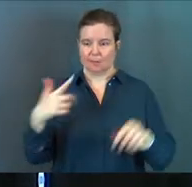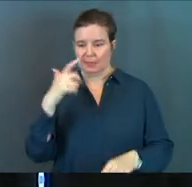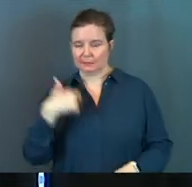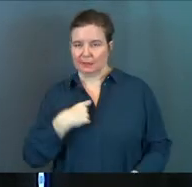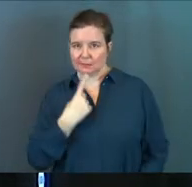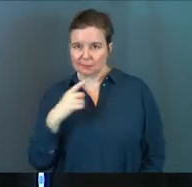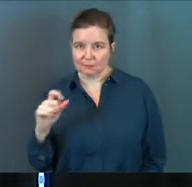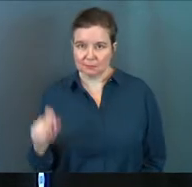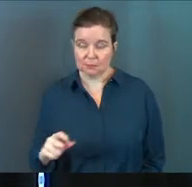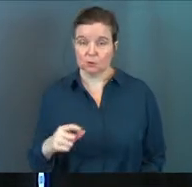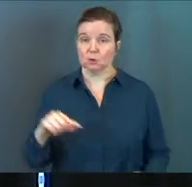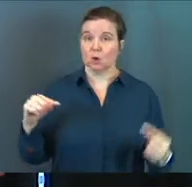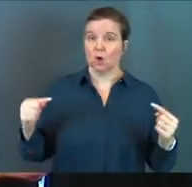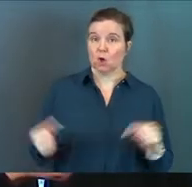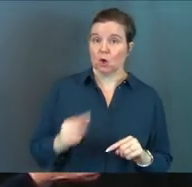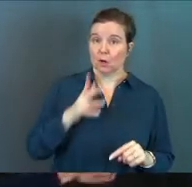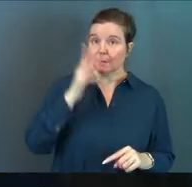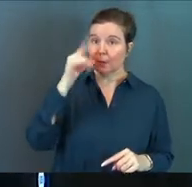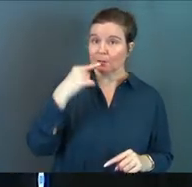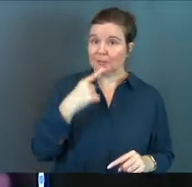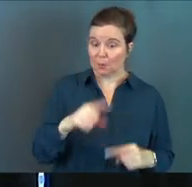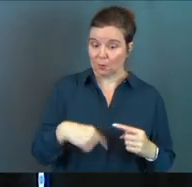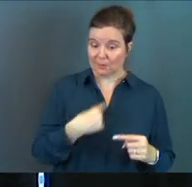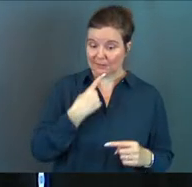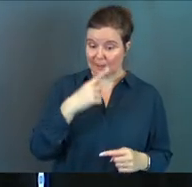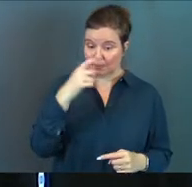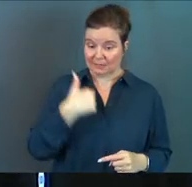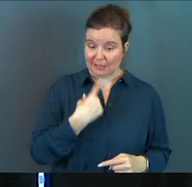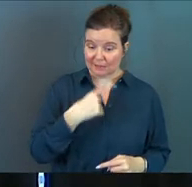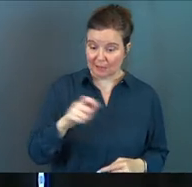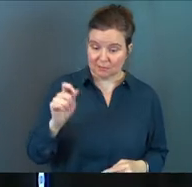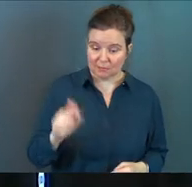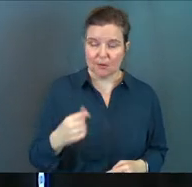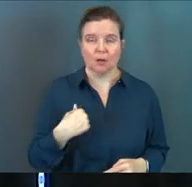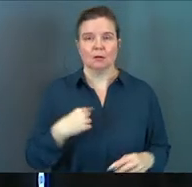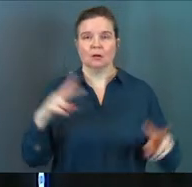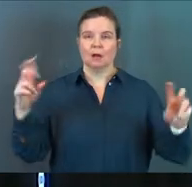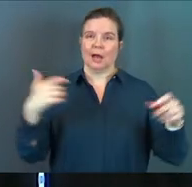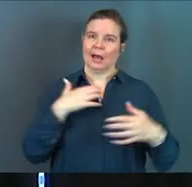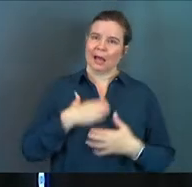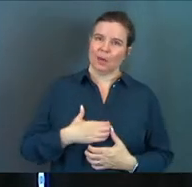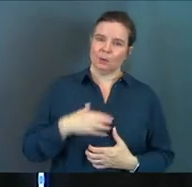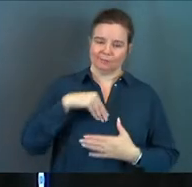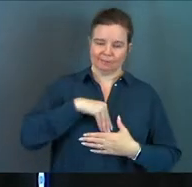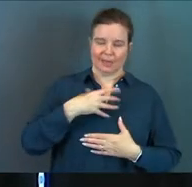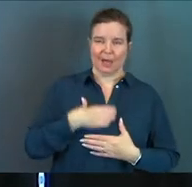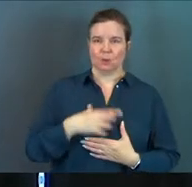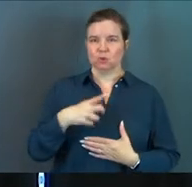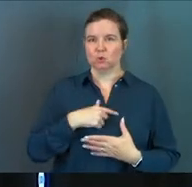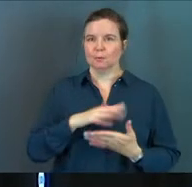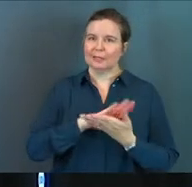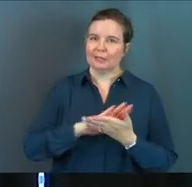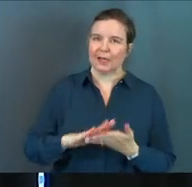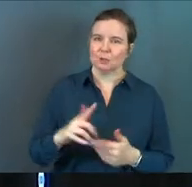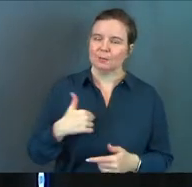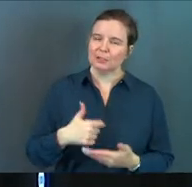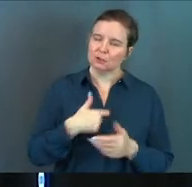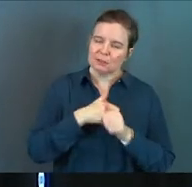saying. So for the hurt parent, what we're actually saying when we say, because I said so, is we're saying, I wish you would be kinder to me and just comply.